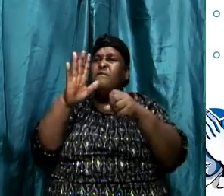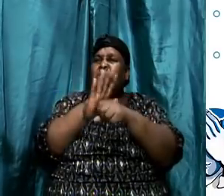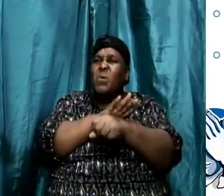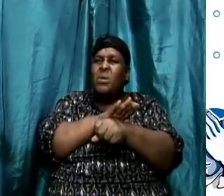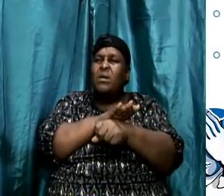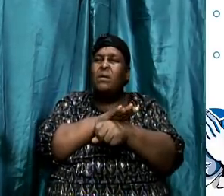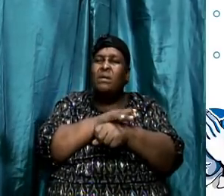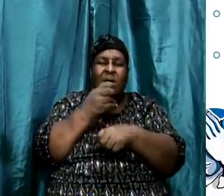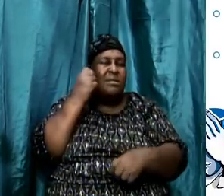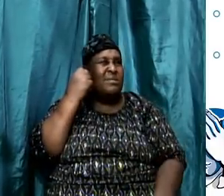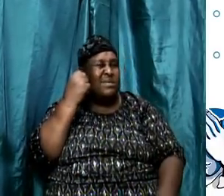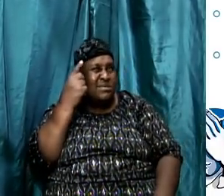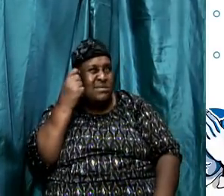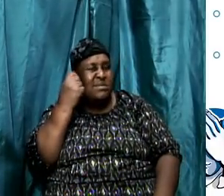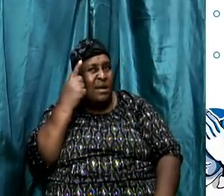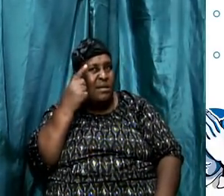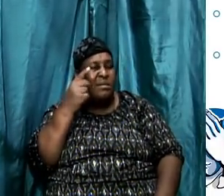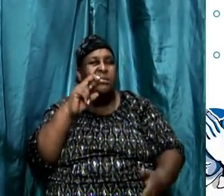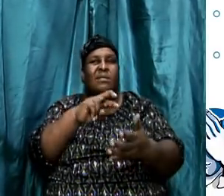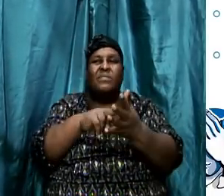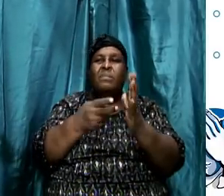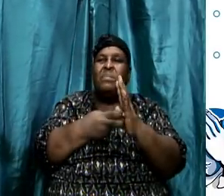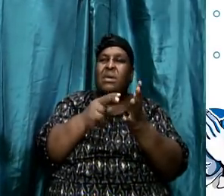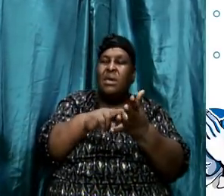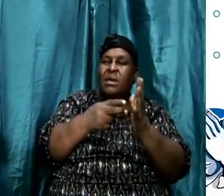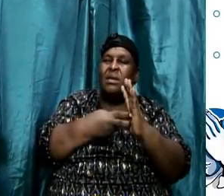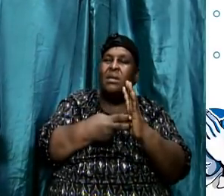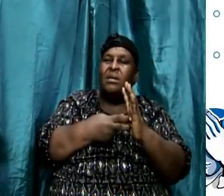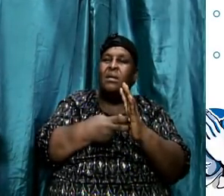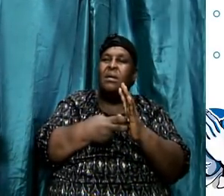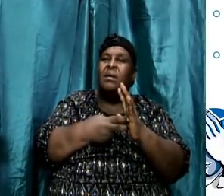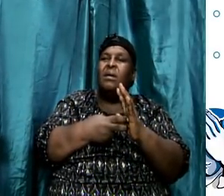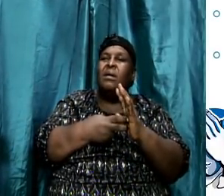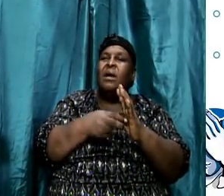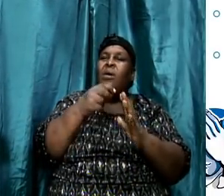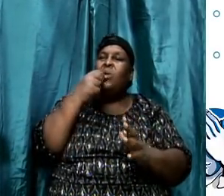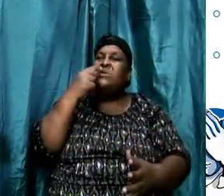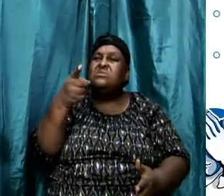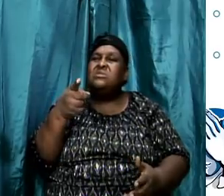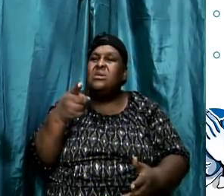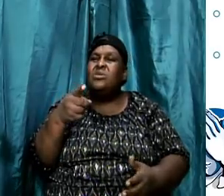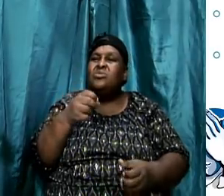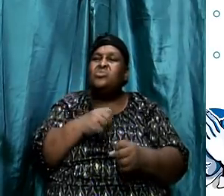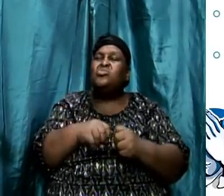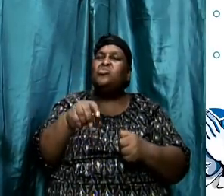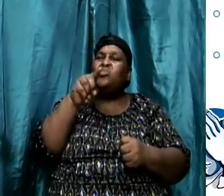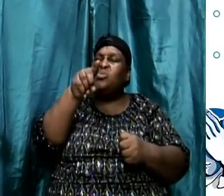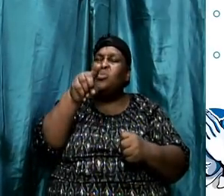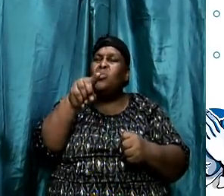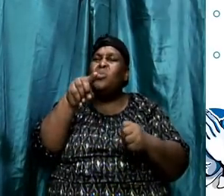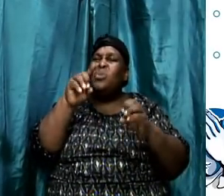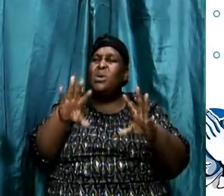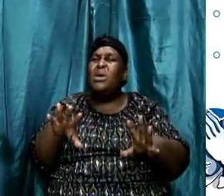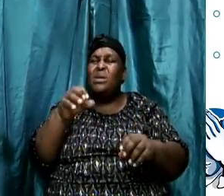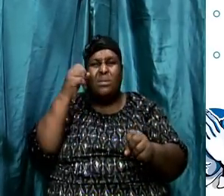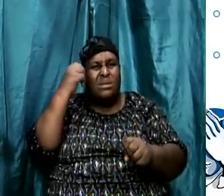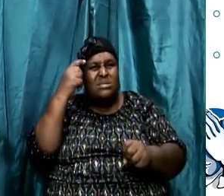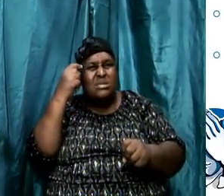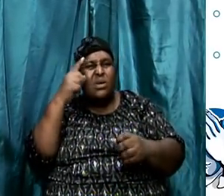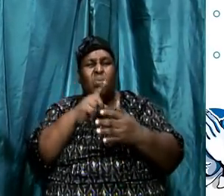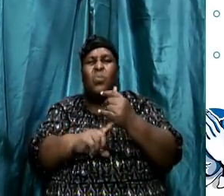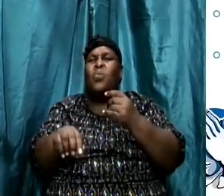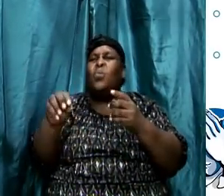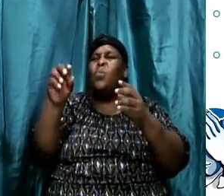in every passage and understand what it's saying so you can fully grasp the meaning of what the passage is saying. So